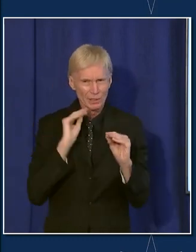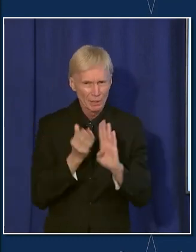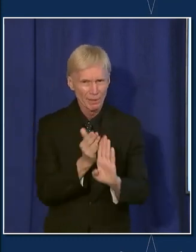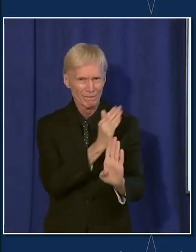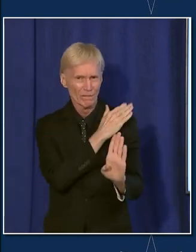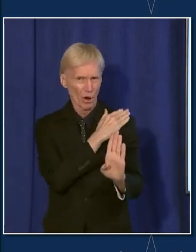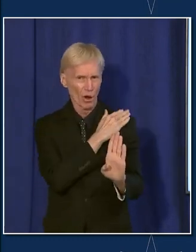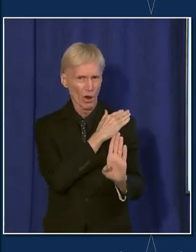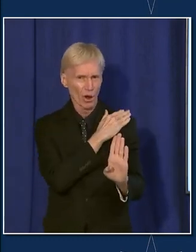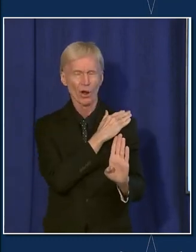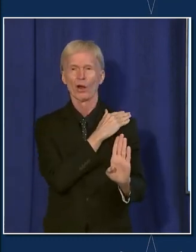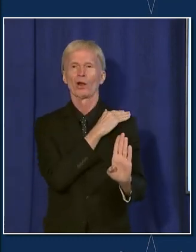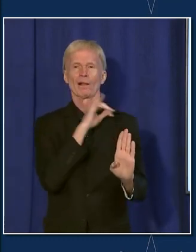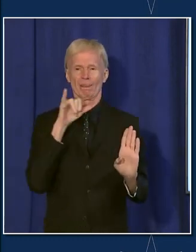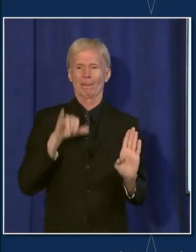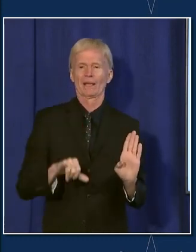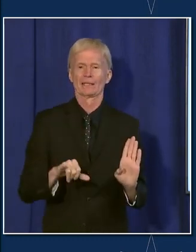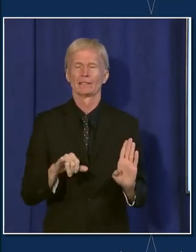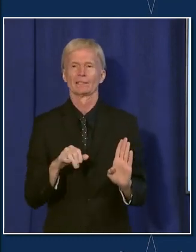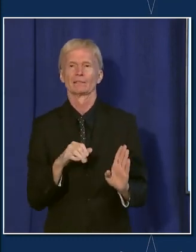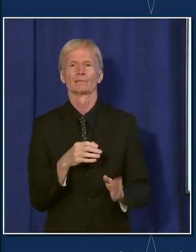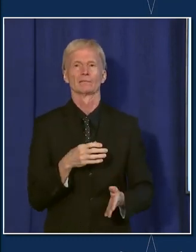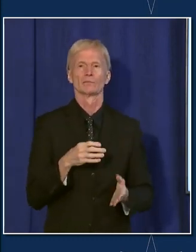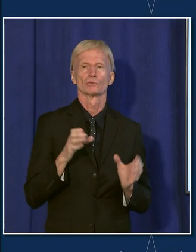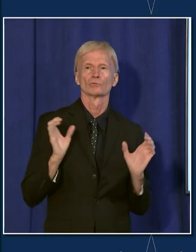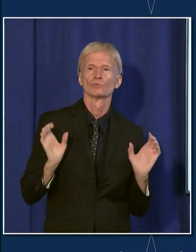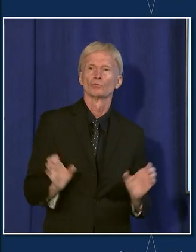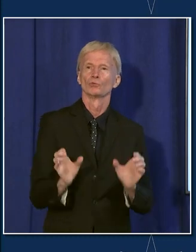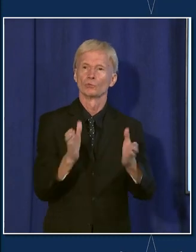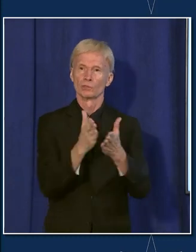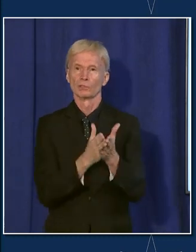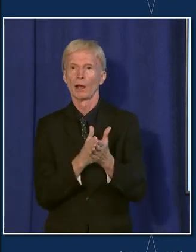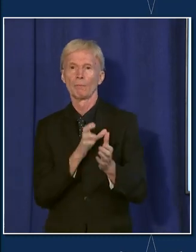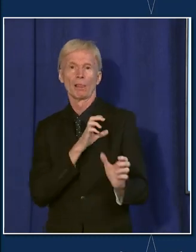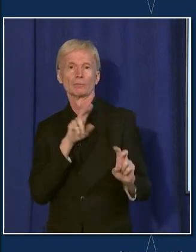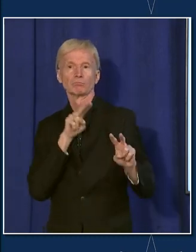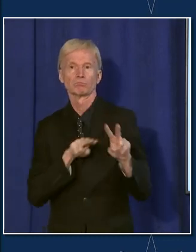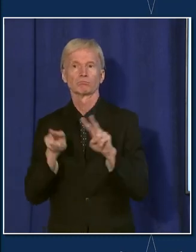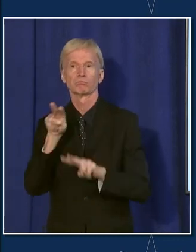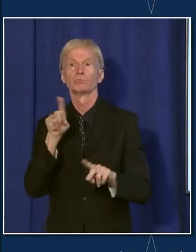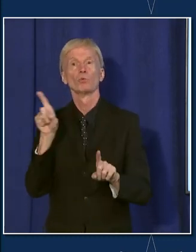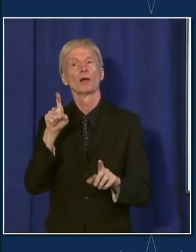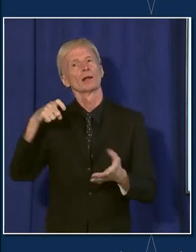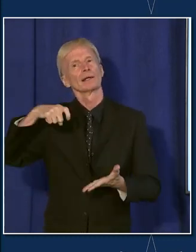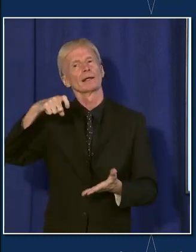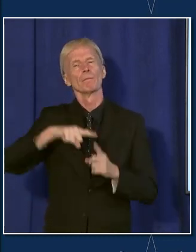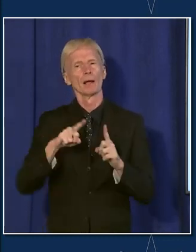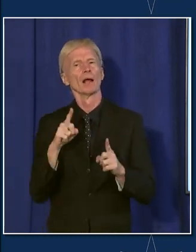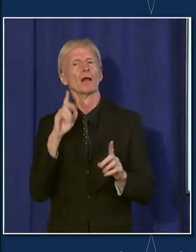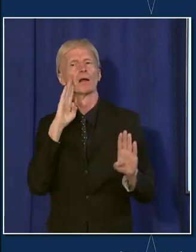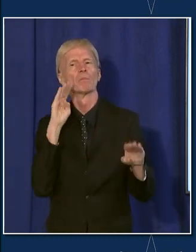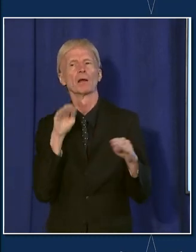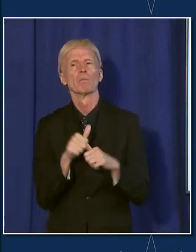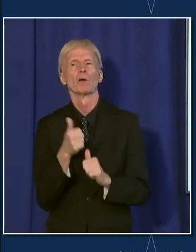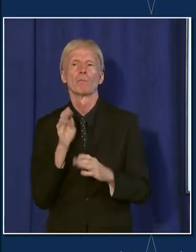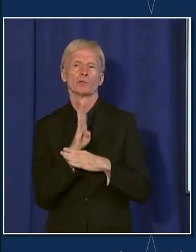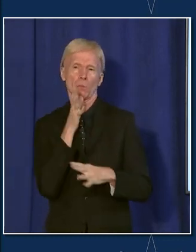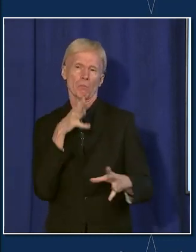us, you know, do some enforcement where that's been necessary. We expect most businesses will comply here.